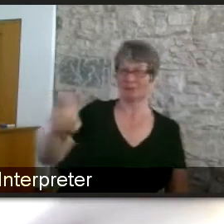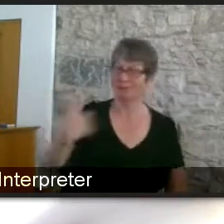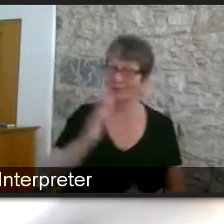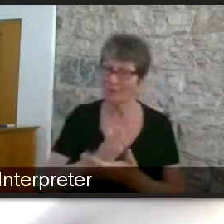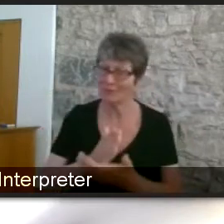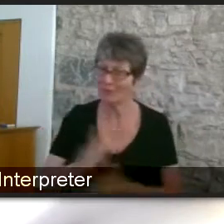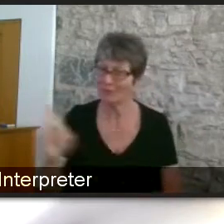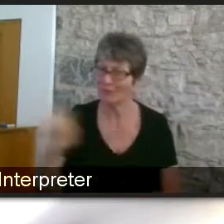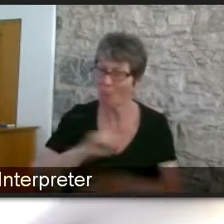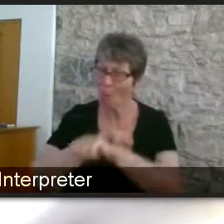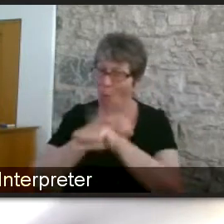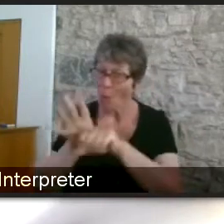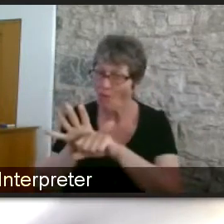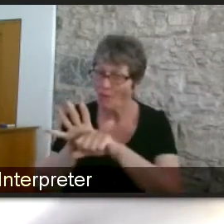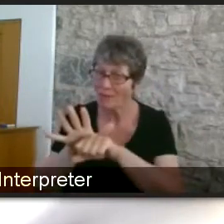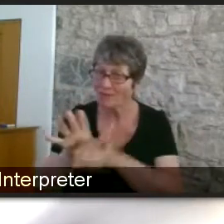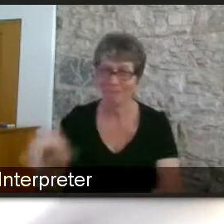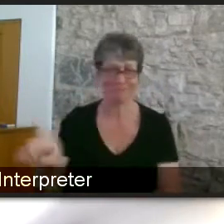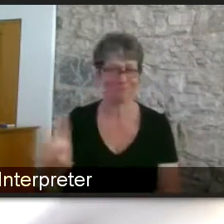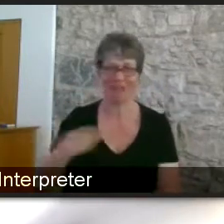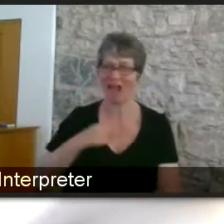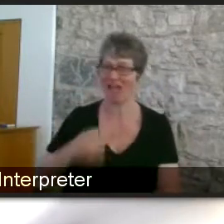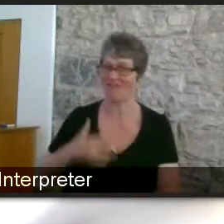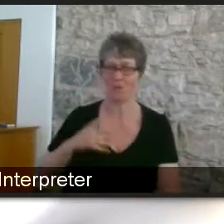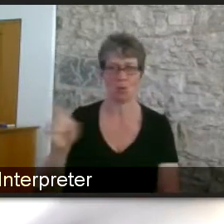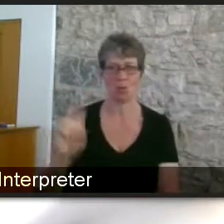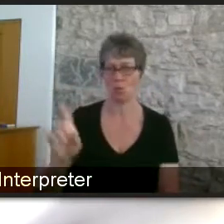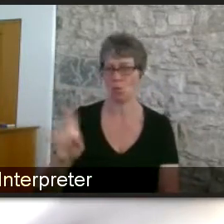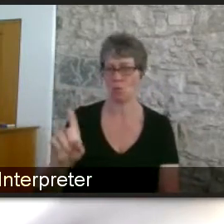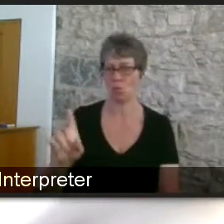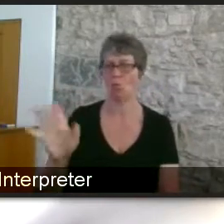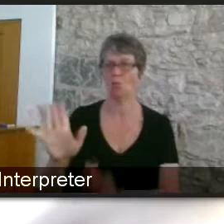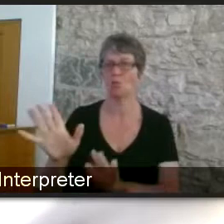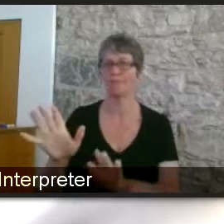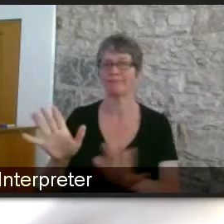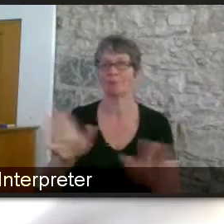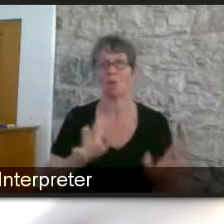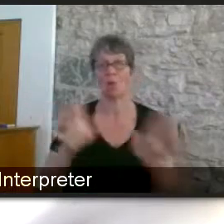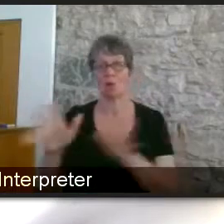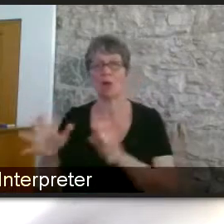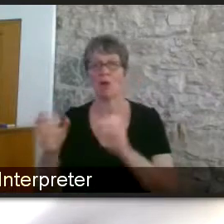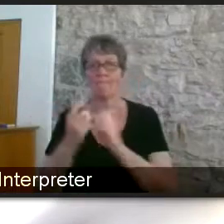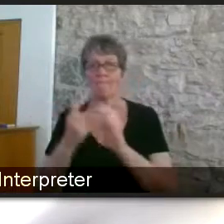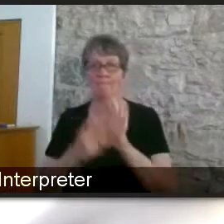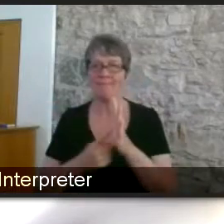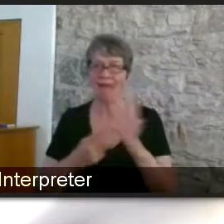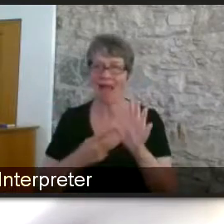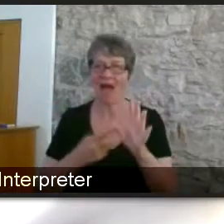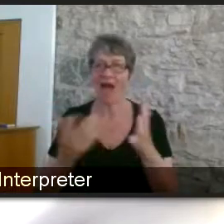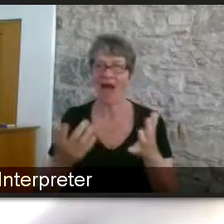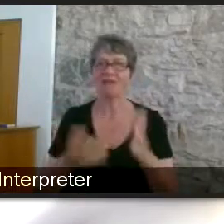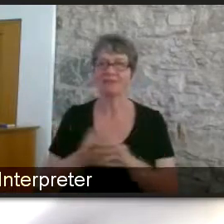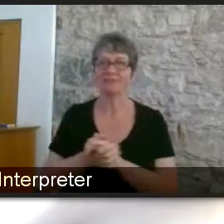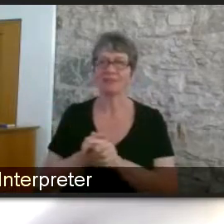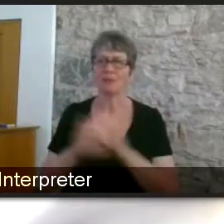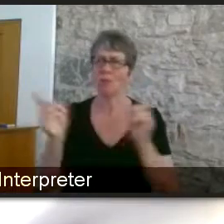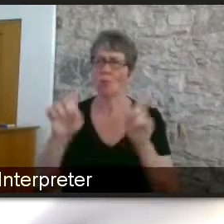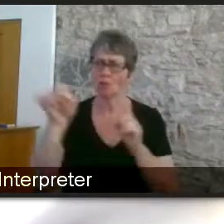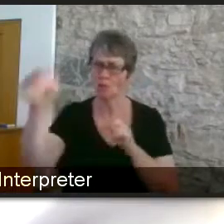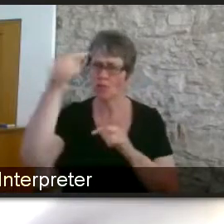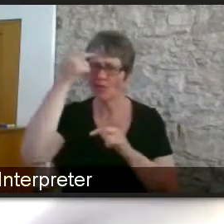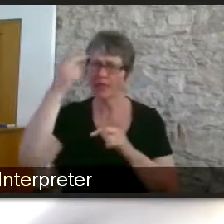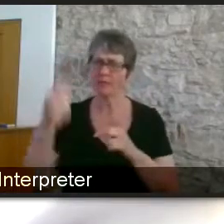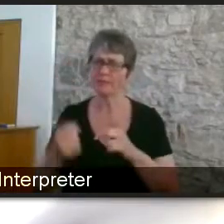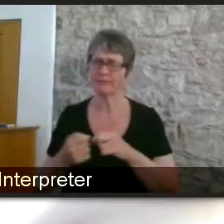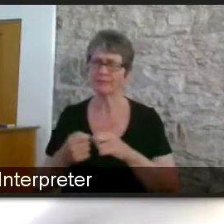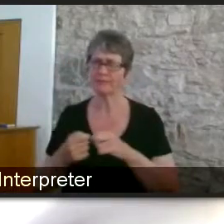see results but to see all people in work i mean thank you for that bella and then i'm going to bring on south pal for your views on that as well but bella are you